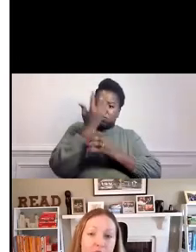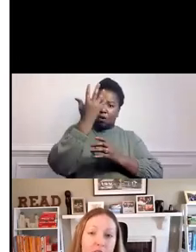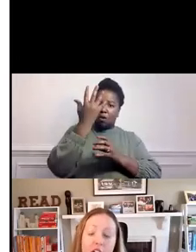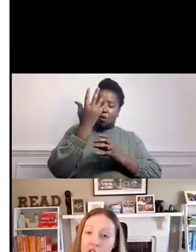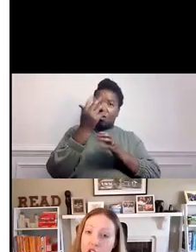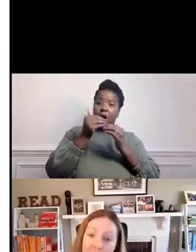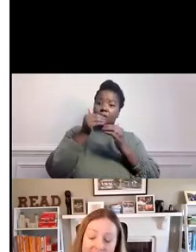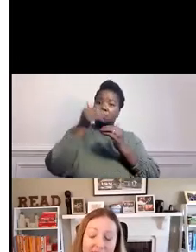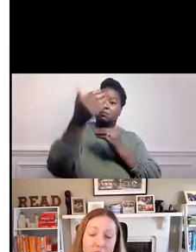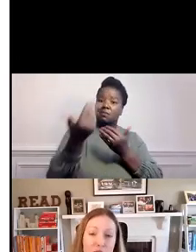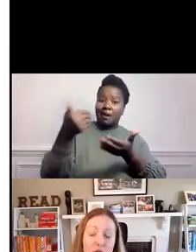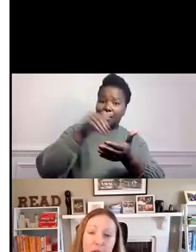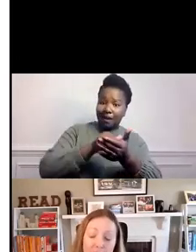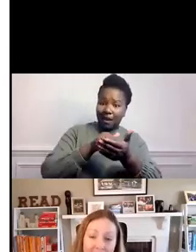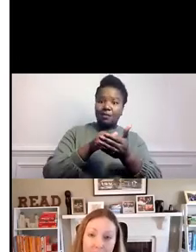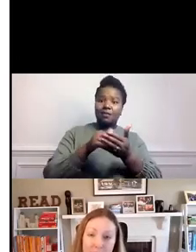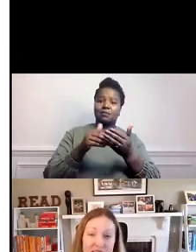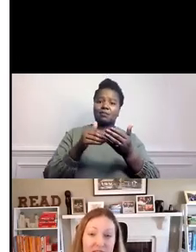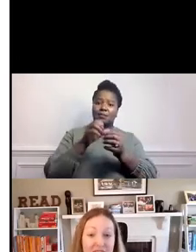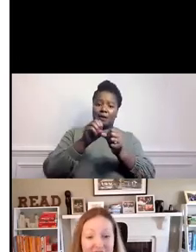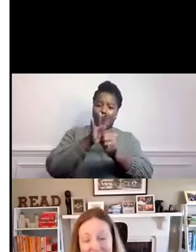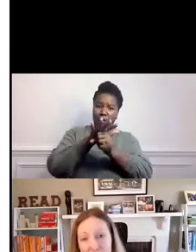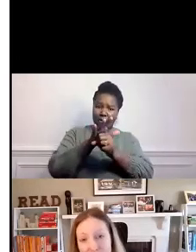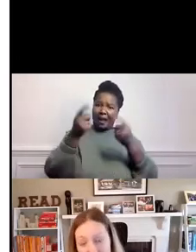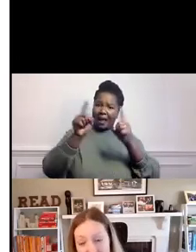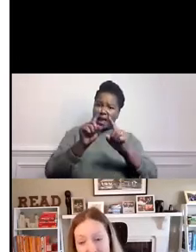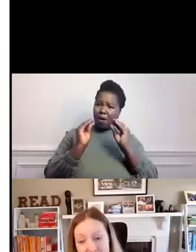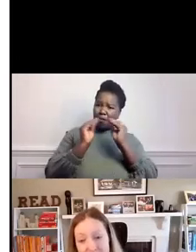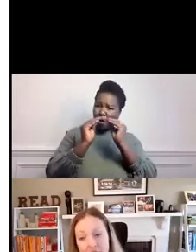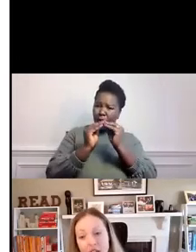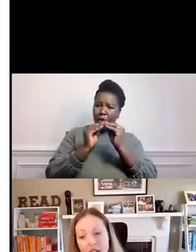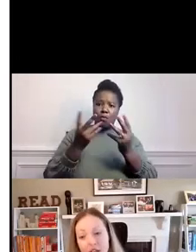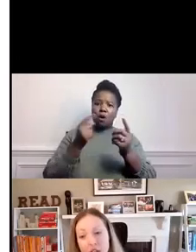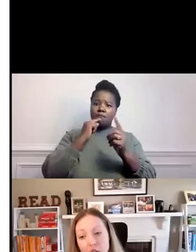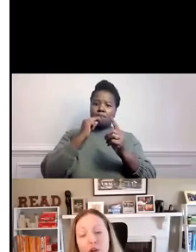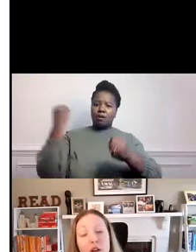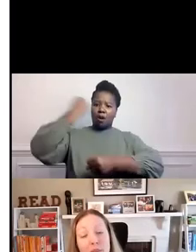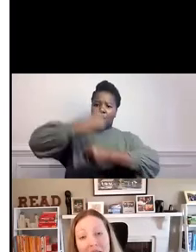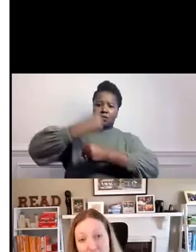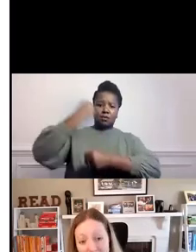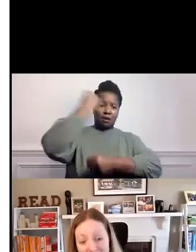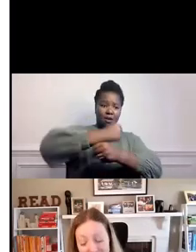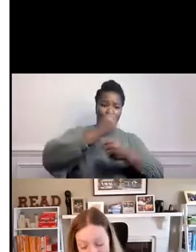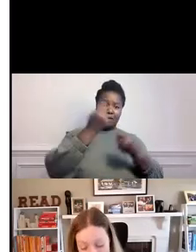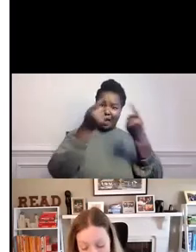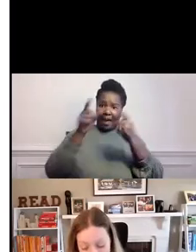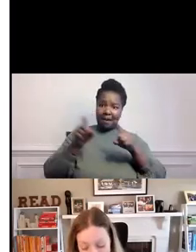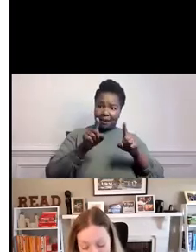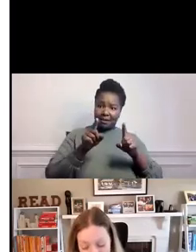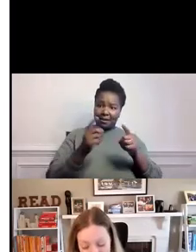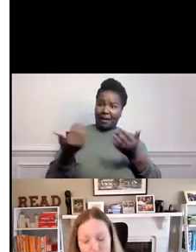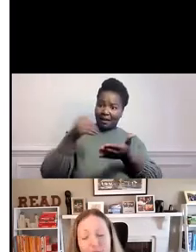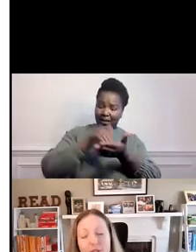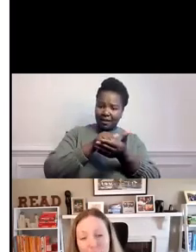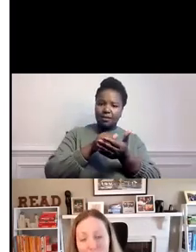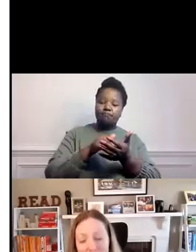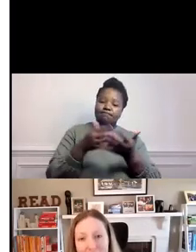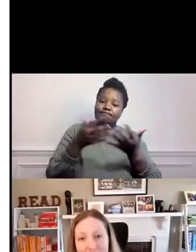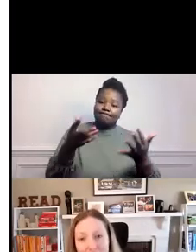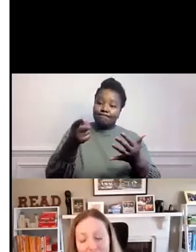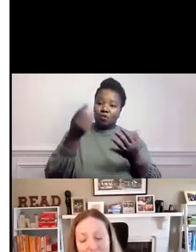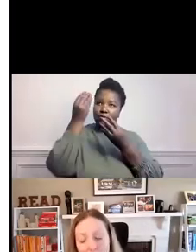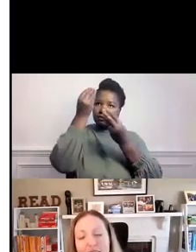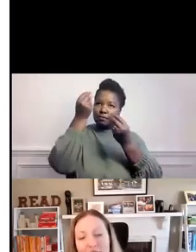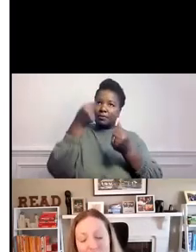round of lockdowns or perhaps was vaccine resistant, you could imagine that people very